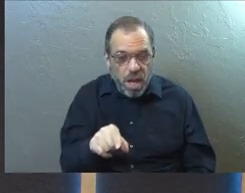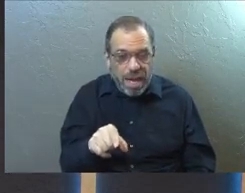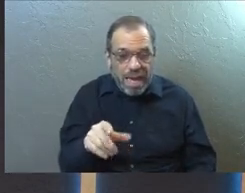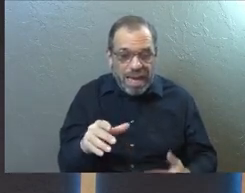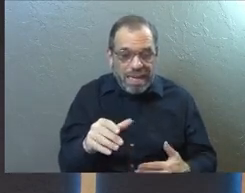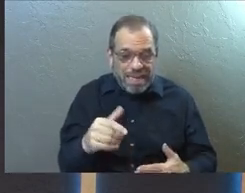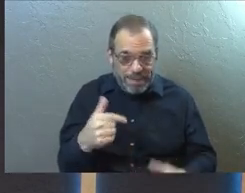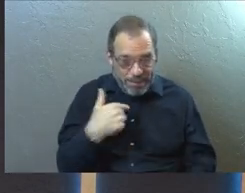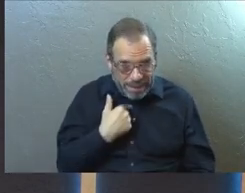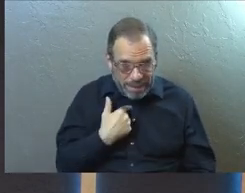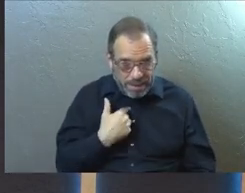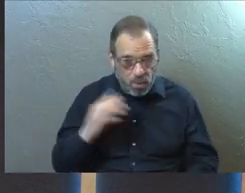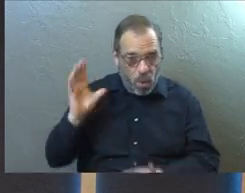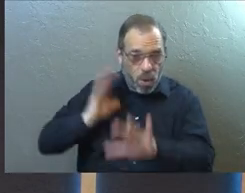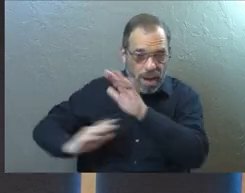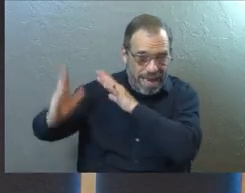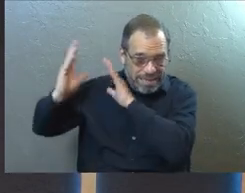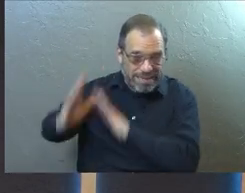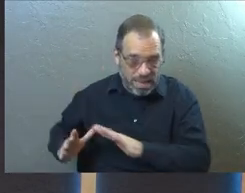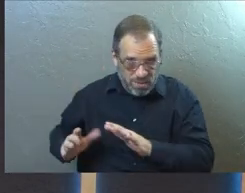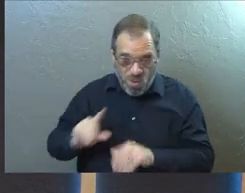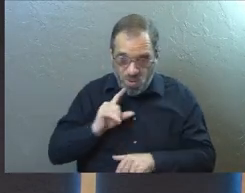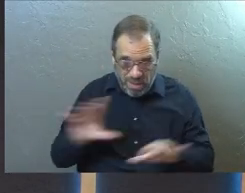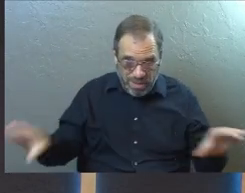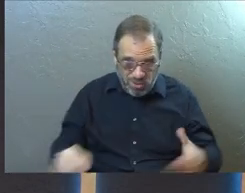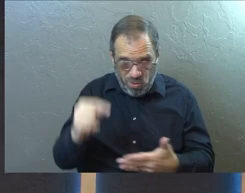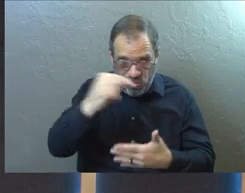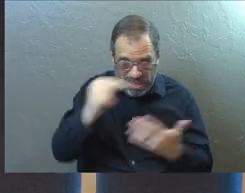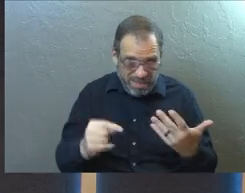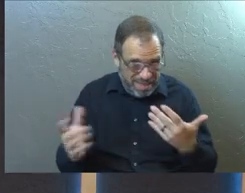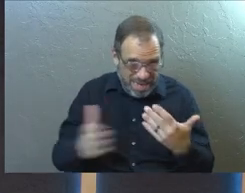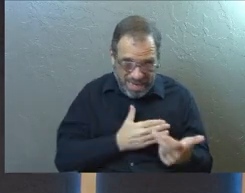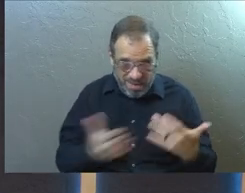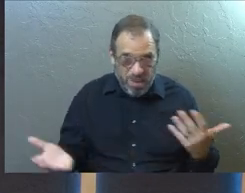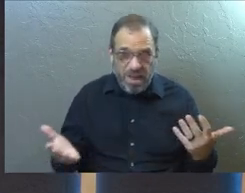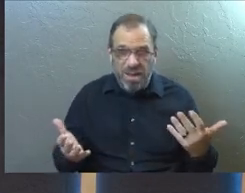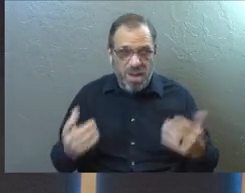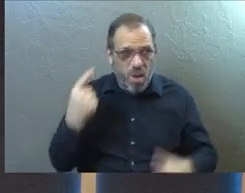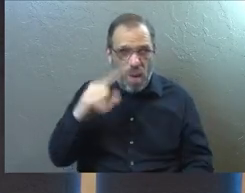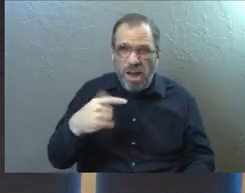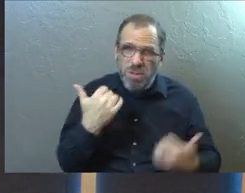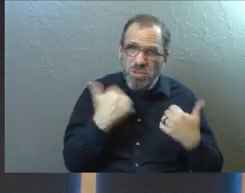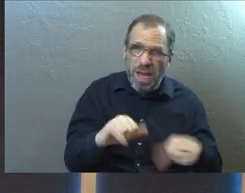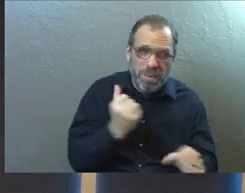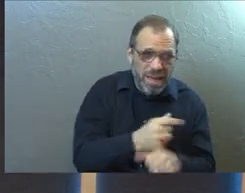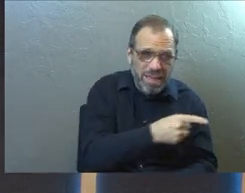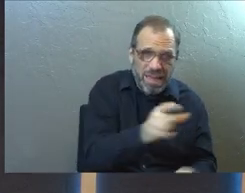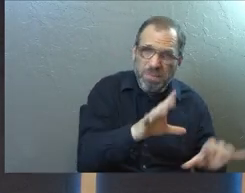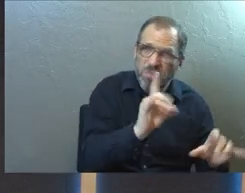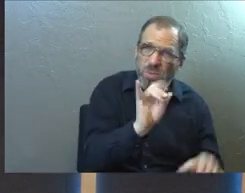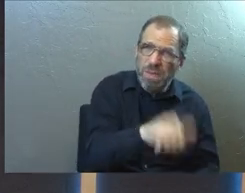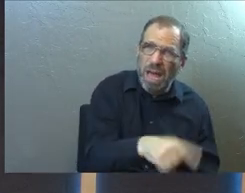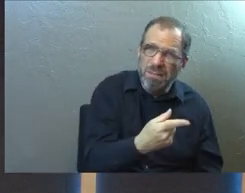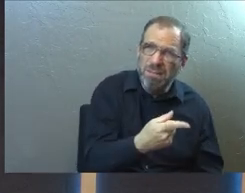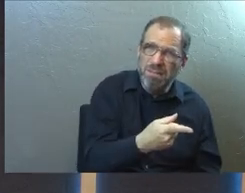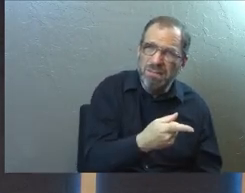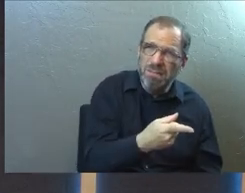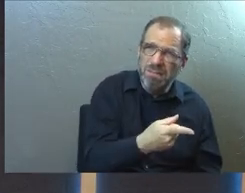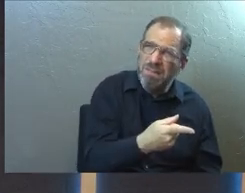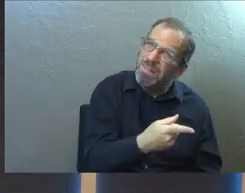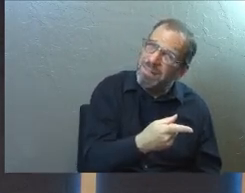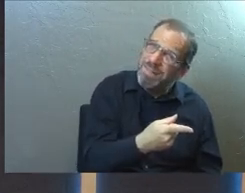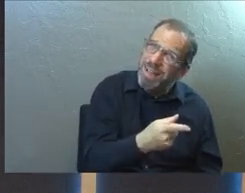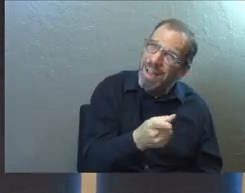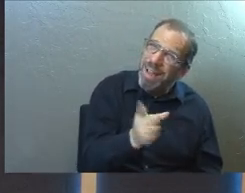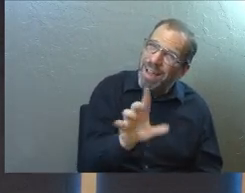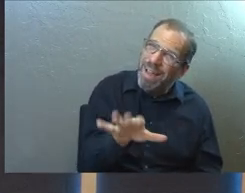says, neither us nor our ancestors could actually do this anyway. So why are we trying to make them do it? And that's